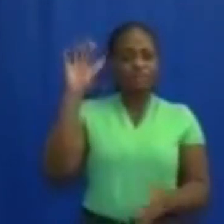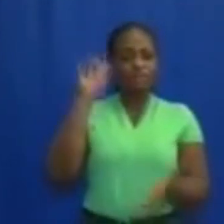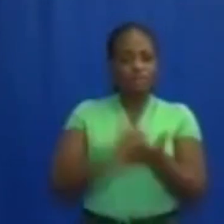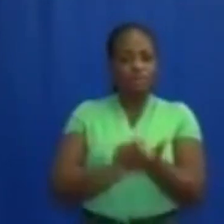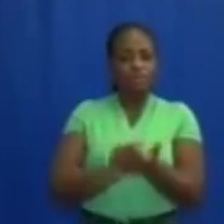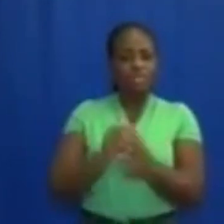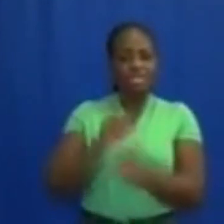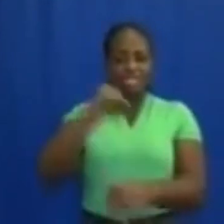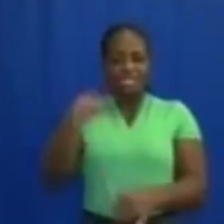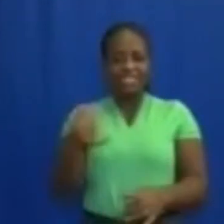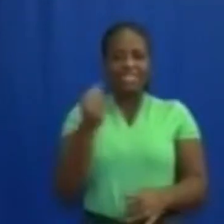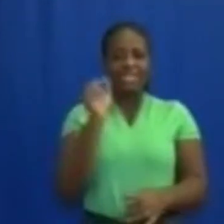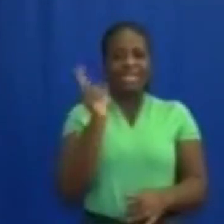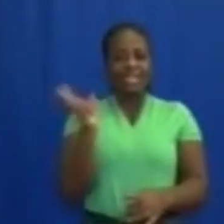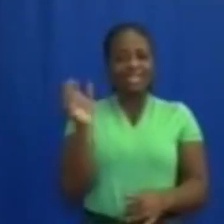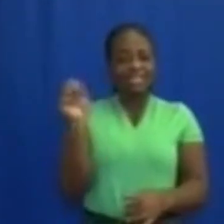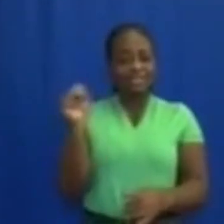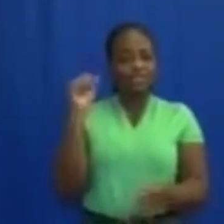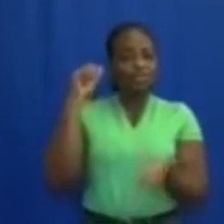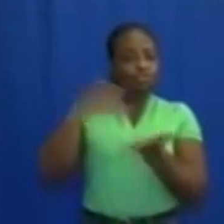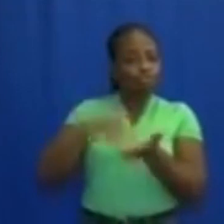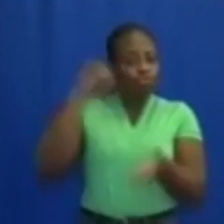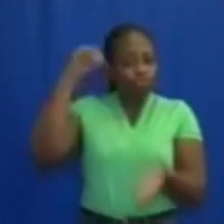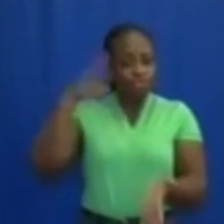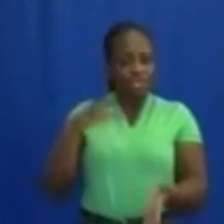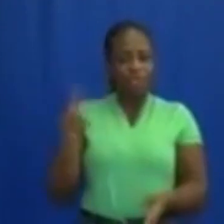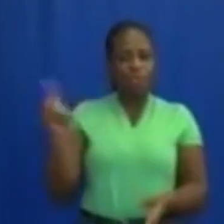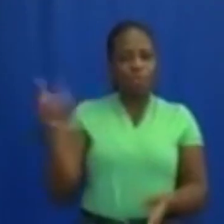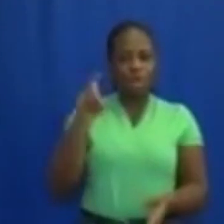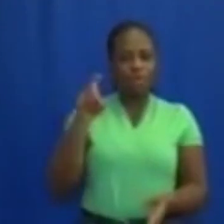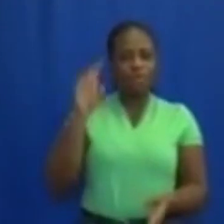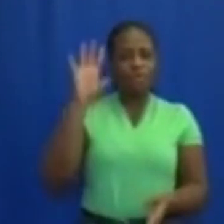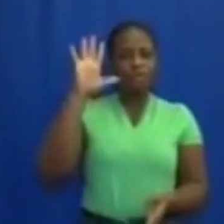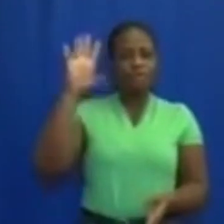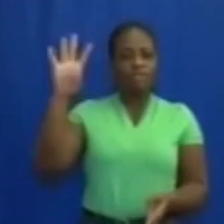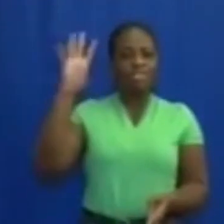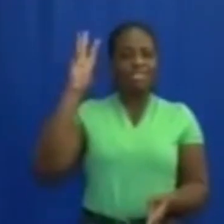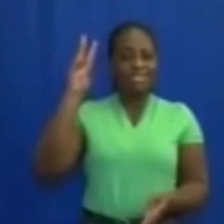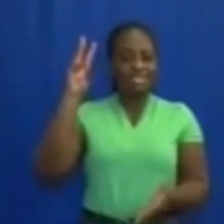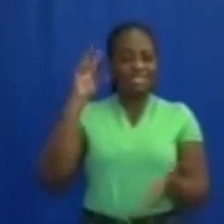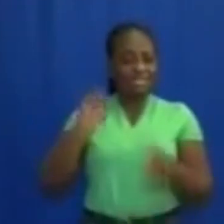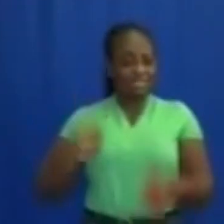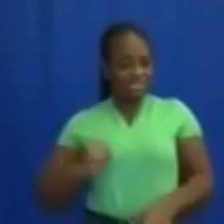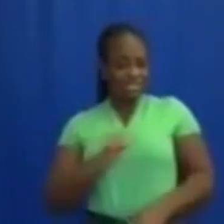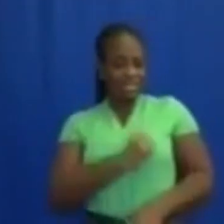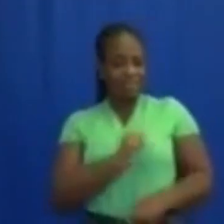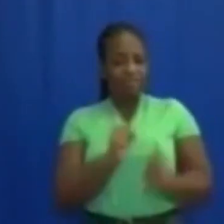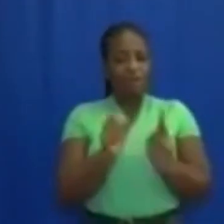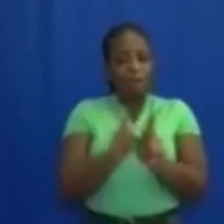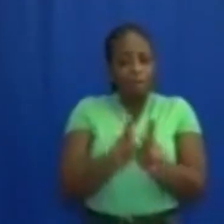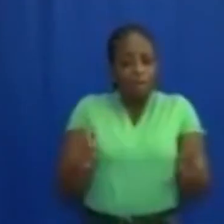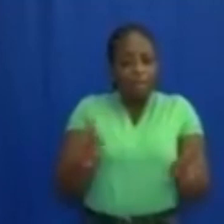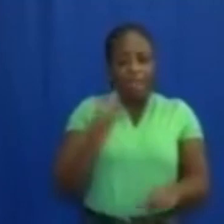JHS students and 146,000 staff both in public and private